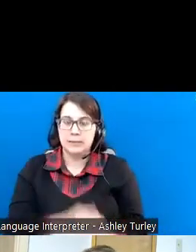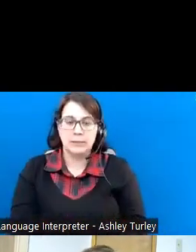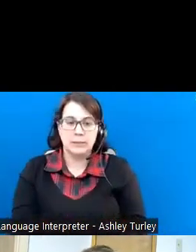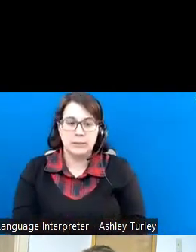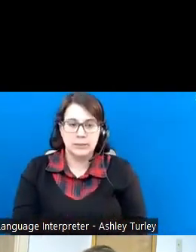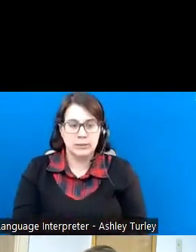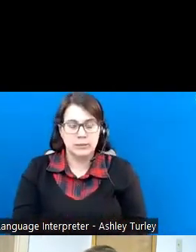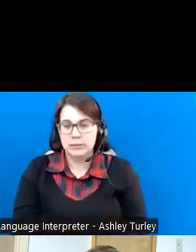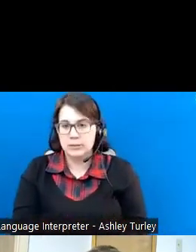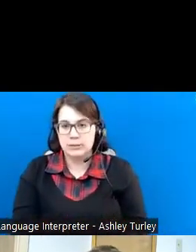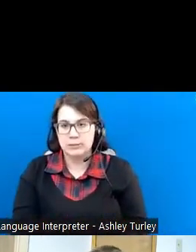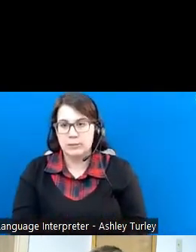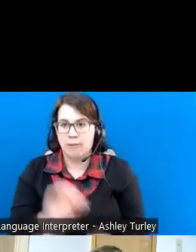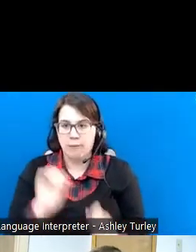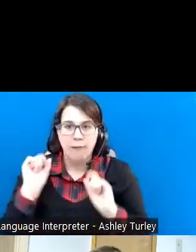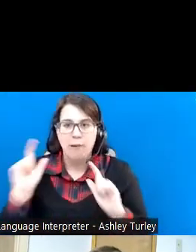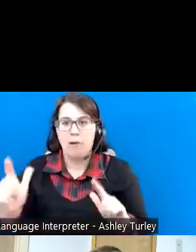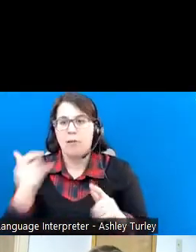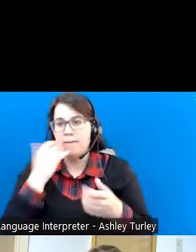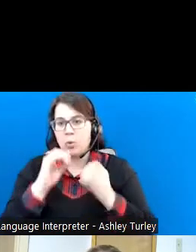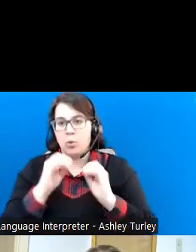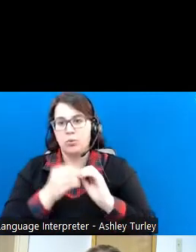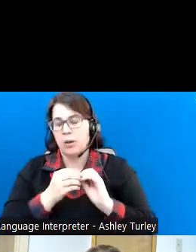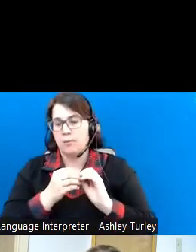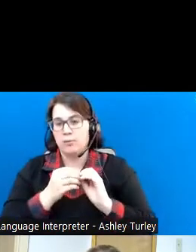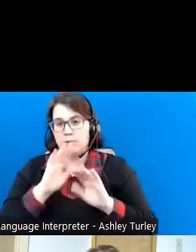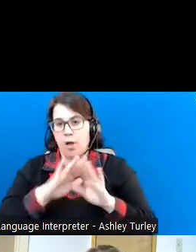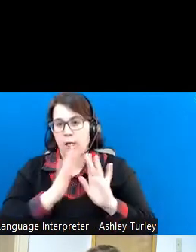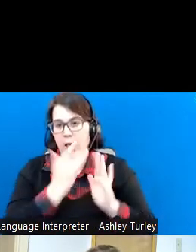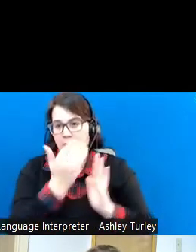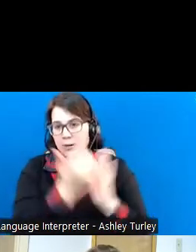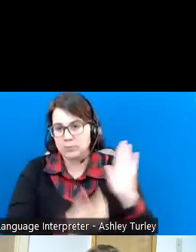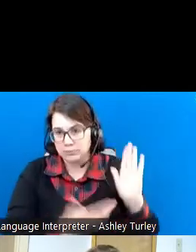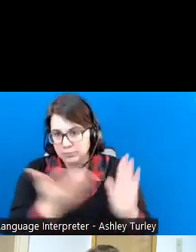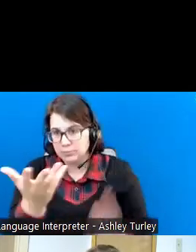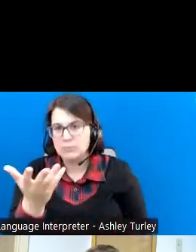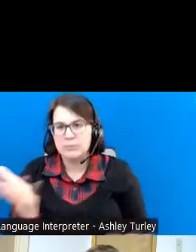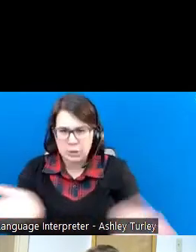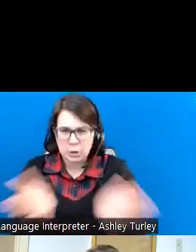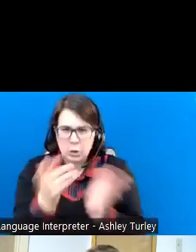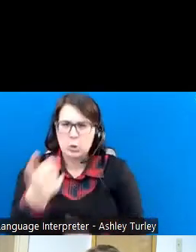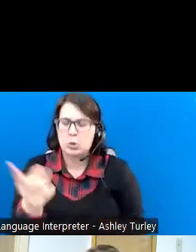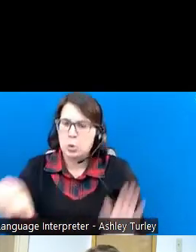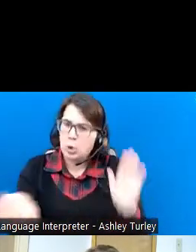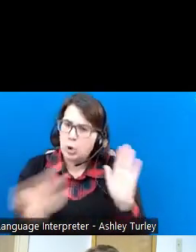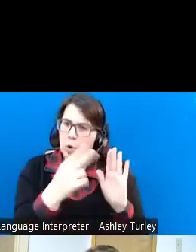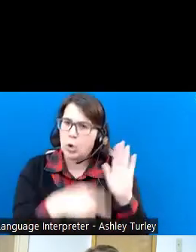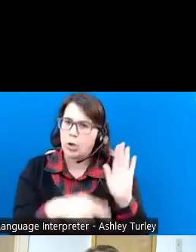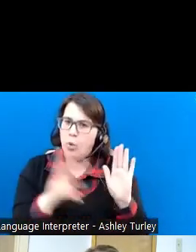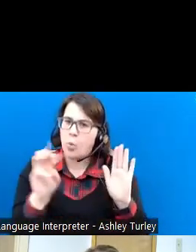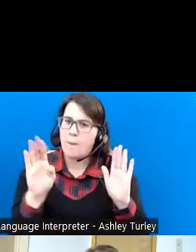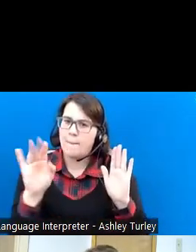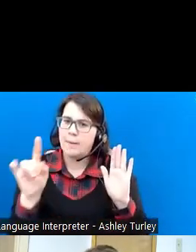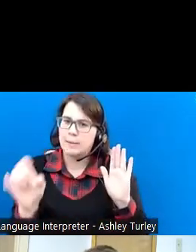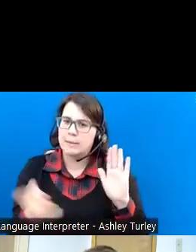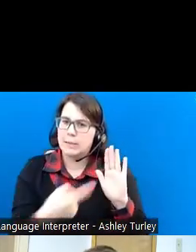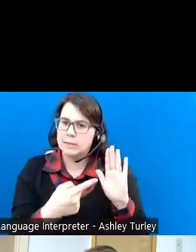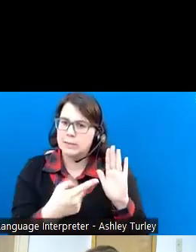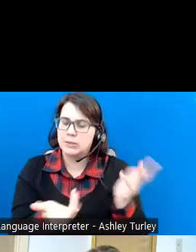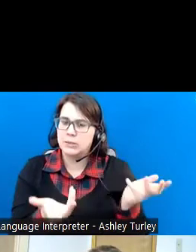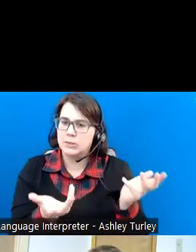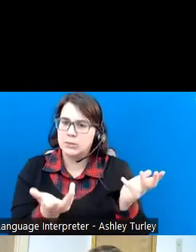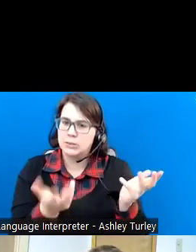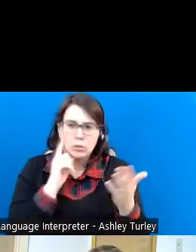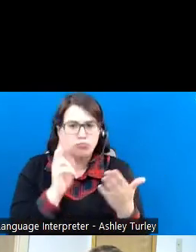All of the field office numbers are on our website. So I would encourage you to, you know, go to that website, check it out, educate